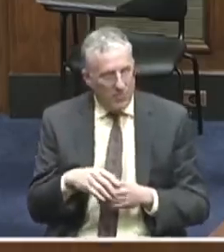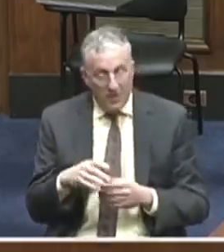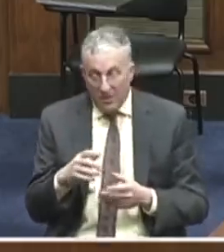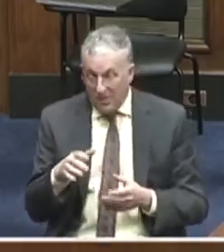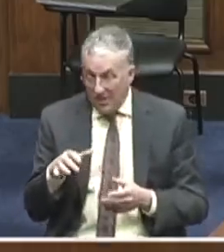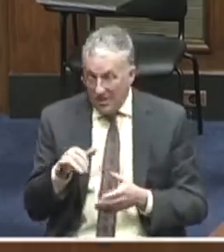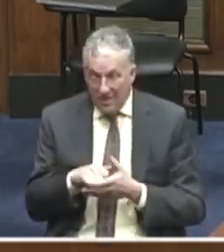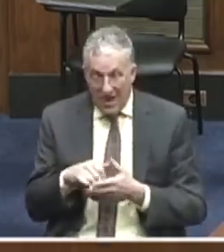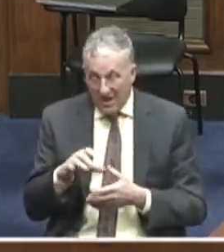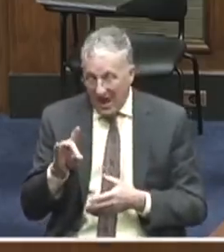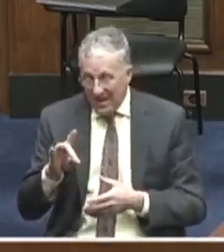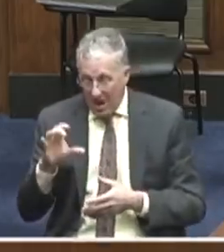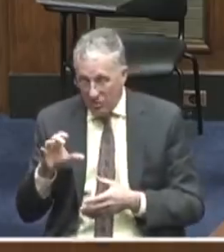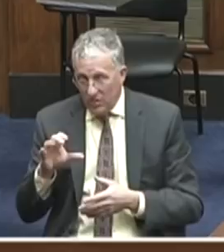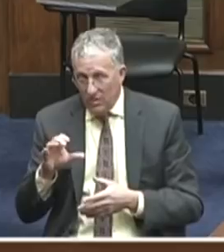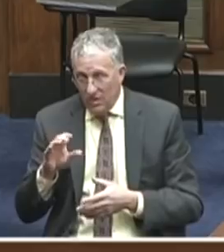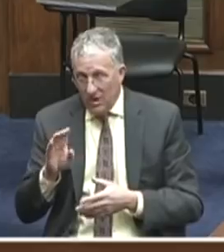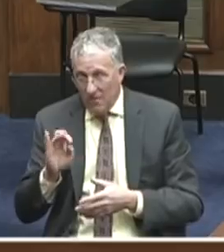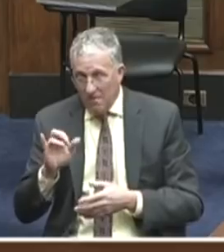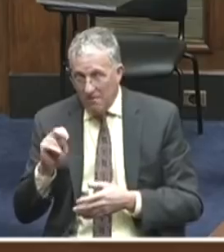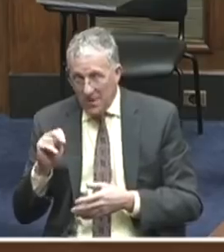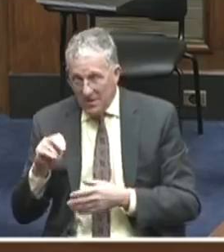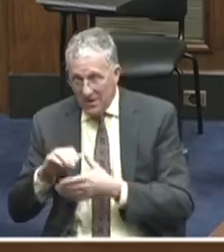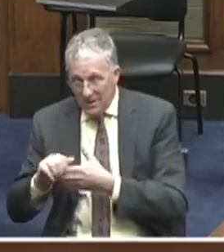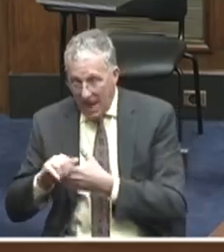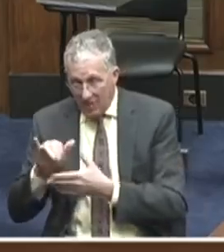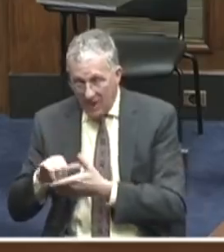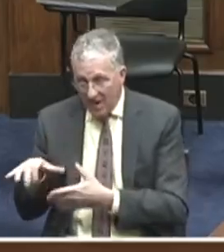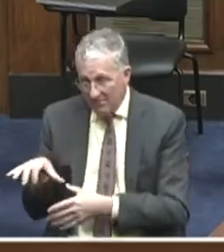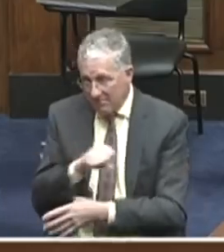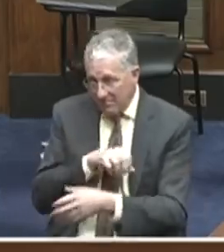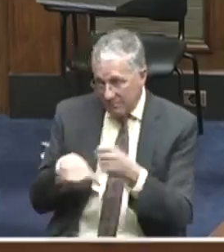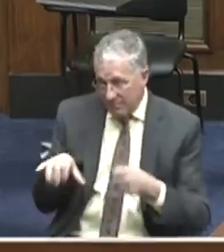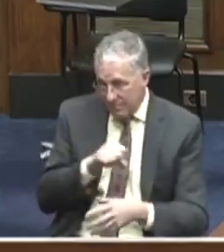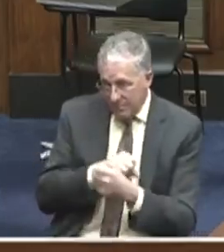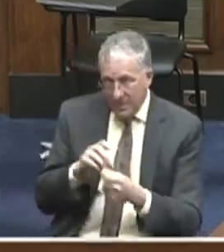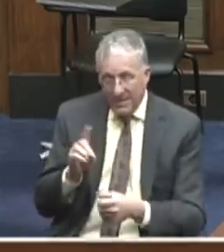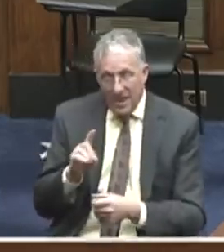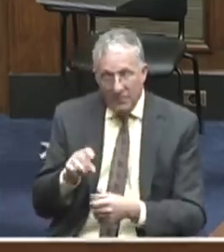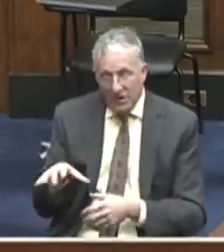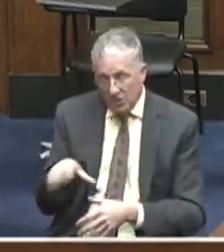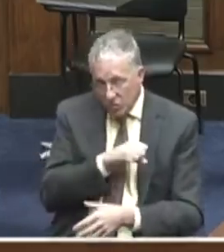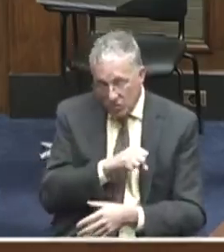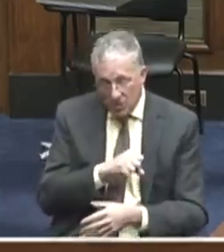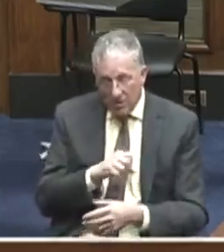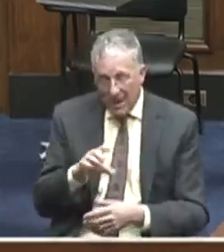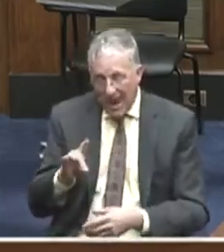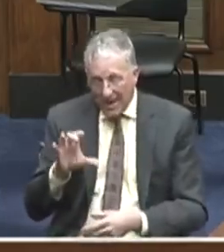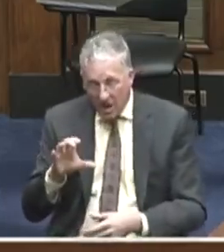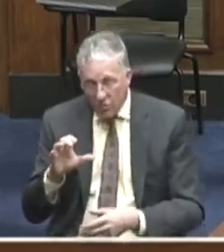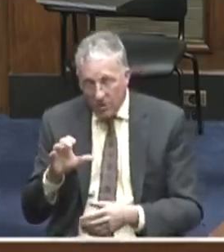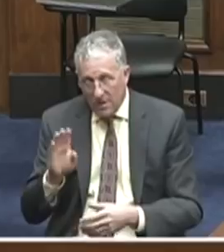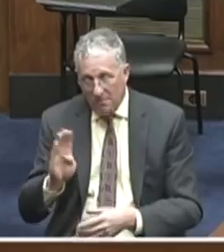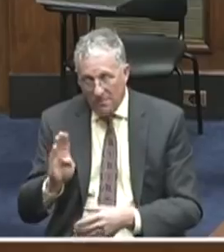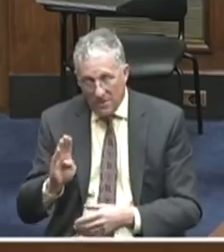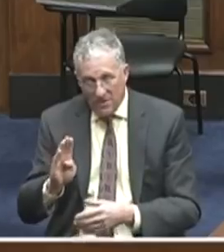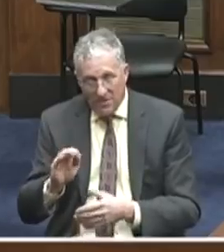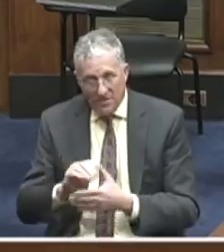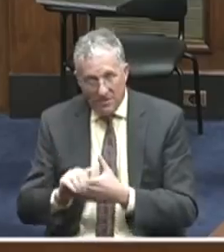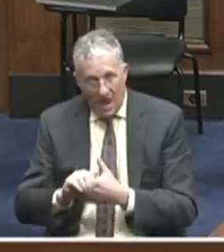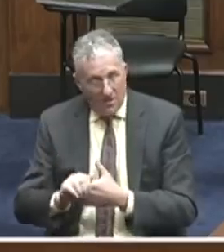out of Medicare. Democrats actually took $800 billion